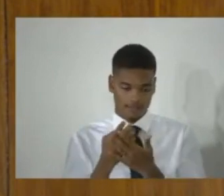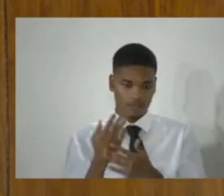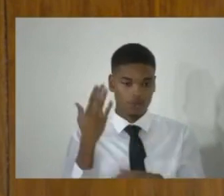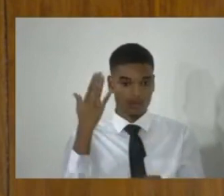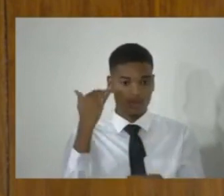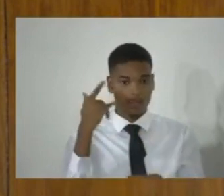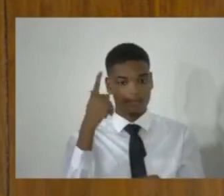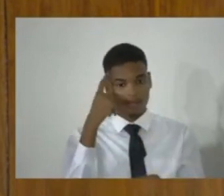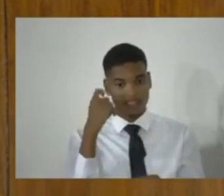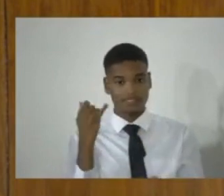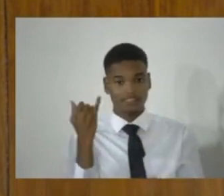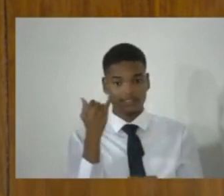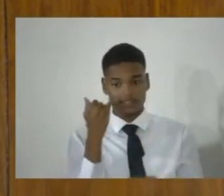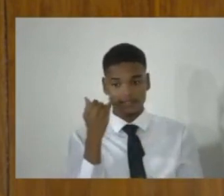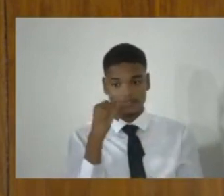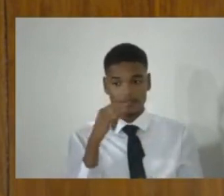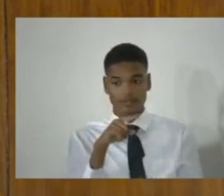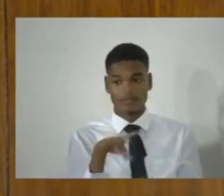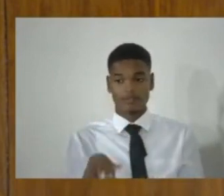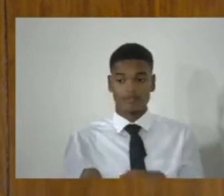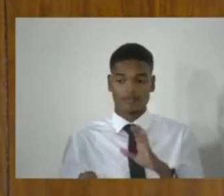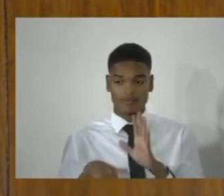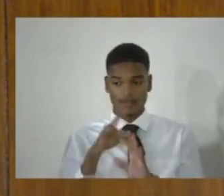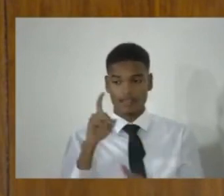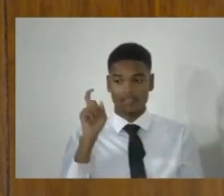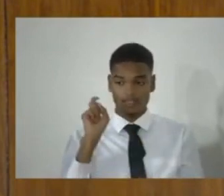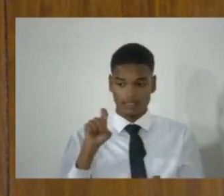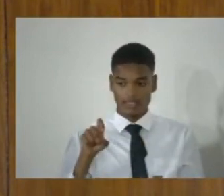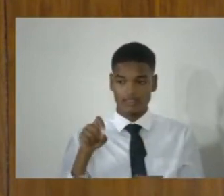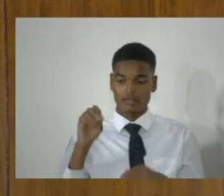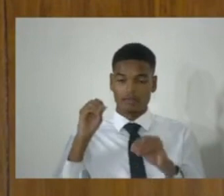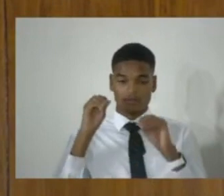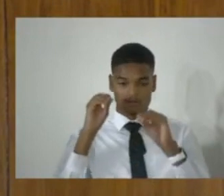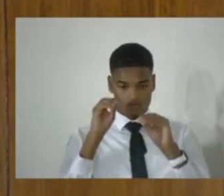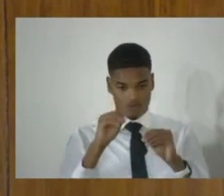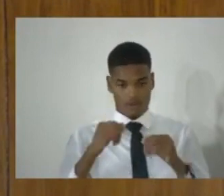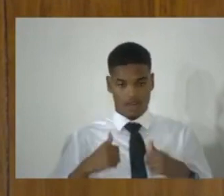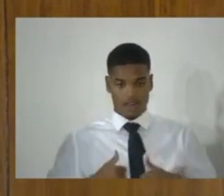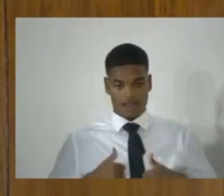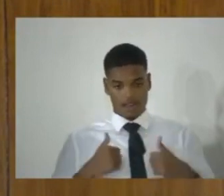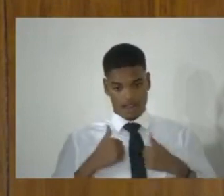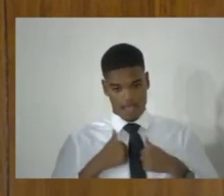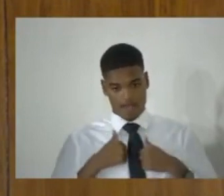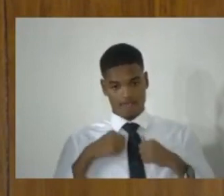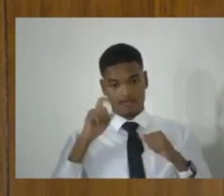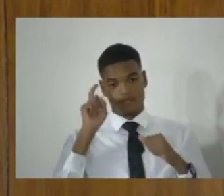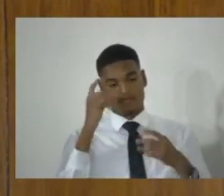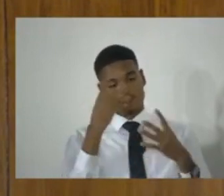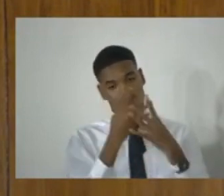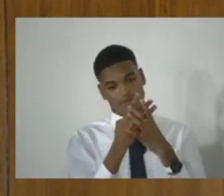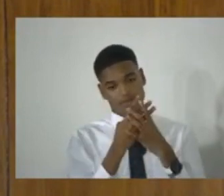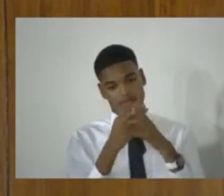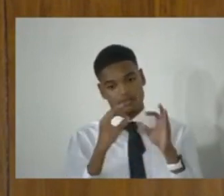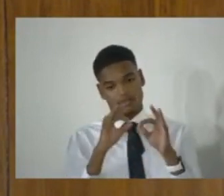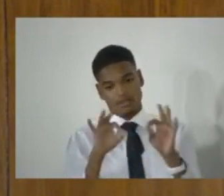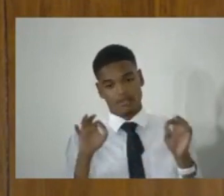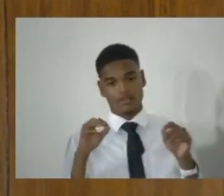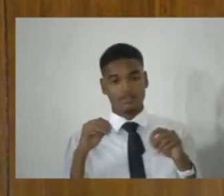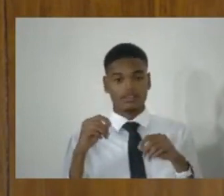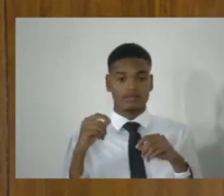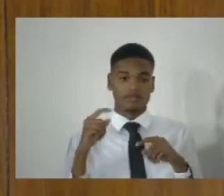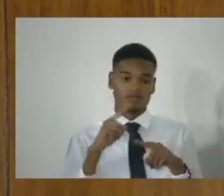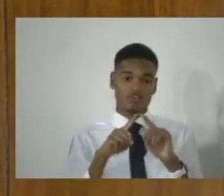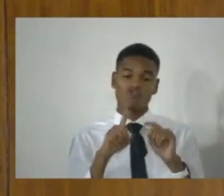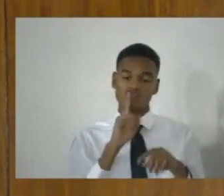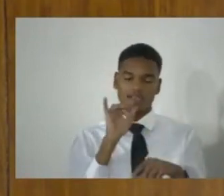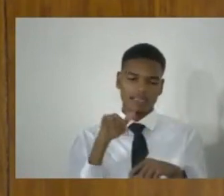if guilt is found, they have to impose a life sentence for possession, illegal possession of a prohibited weapon. And